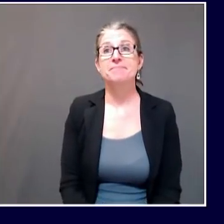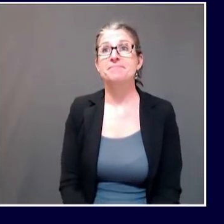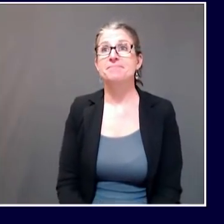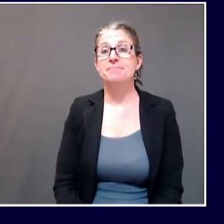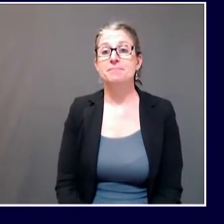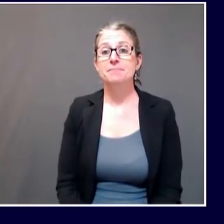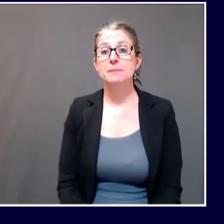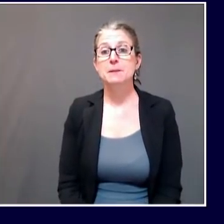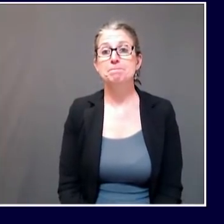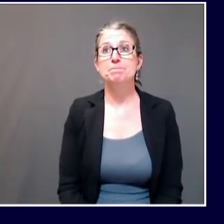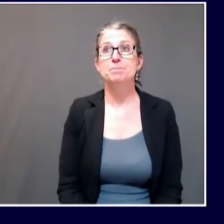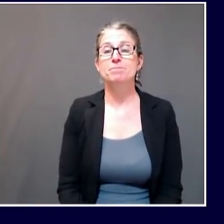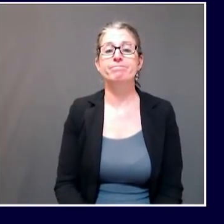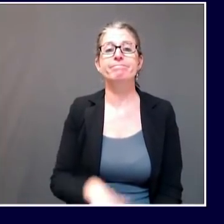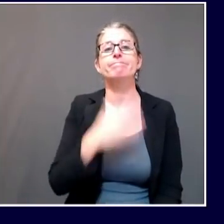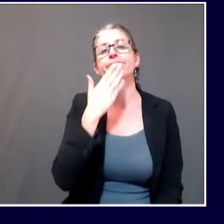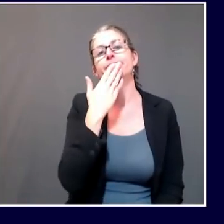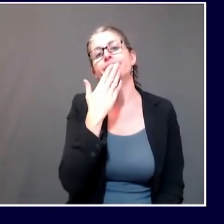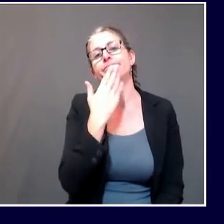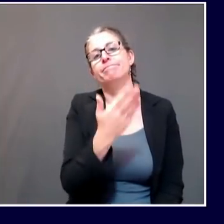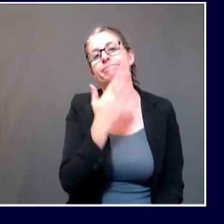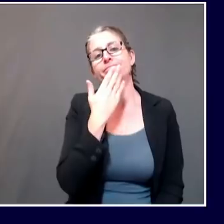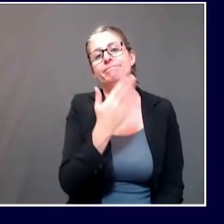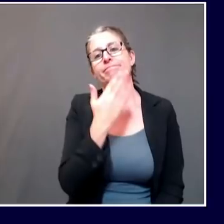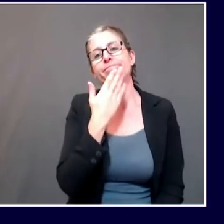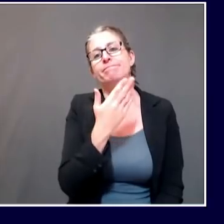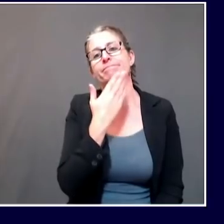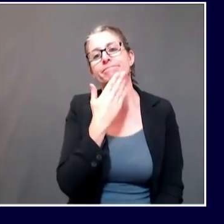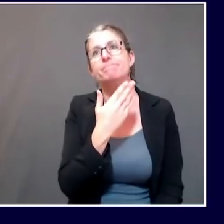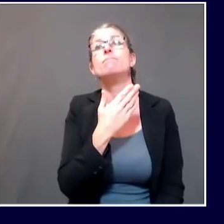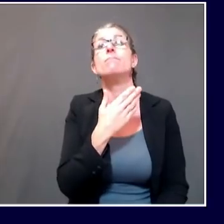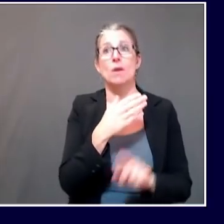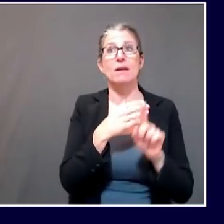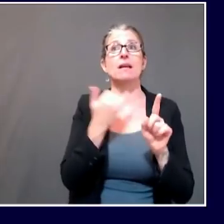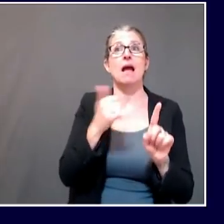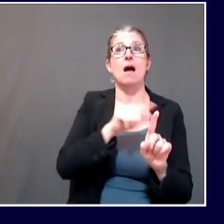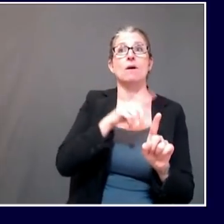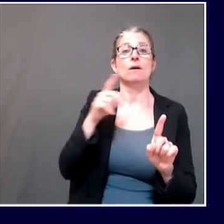Great. Thanks, Bob. I'm going to turn now to Ashley Blackford at WAGM.